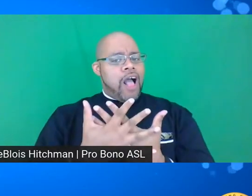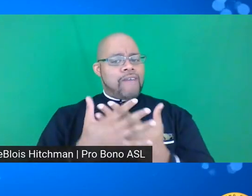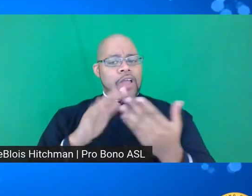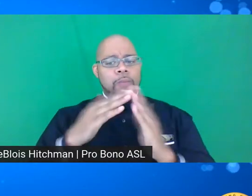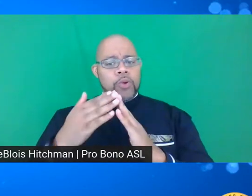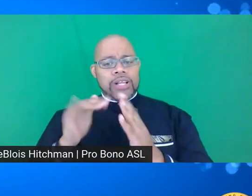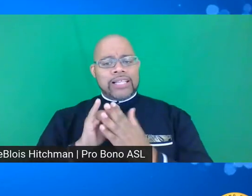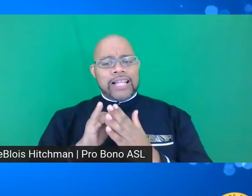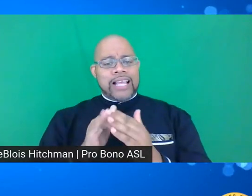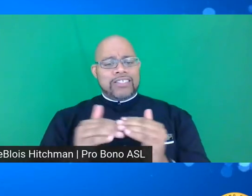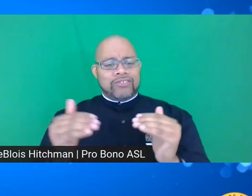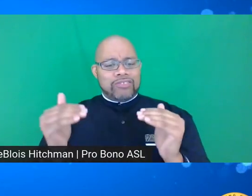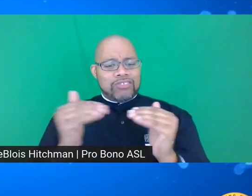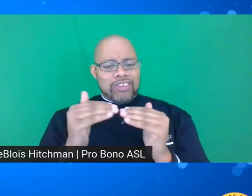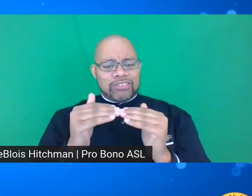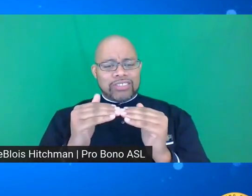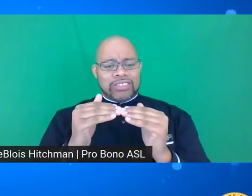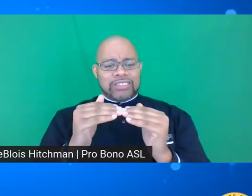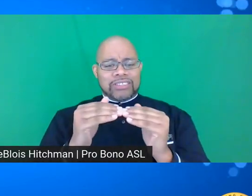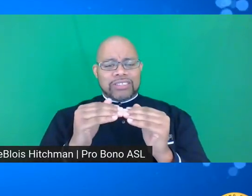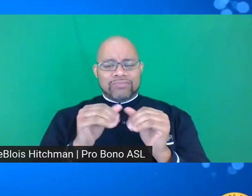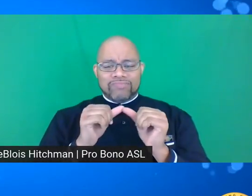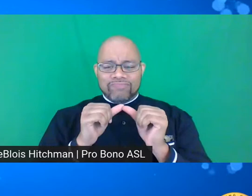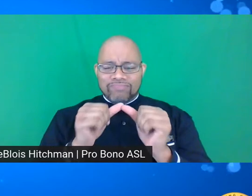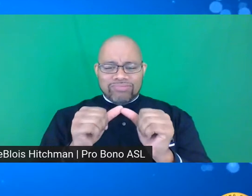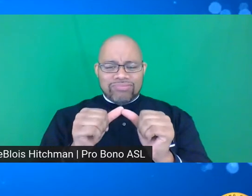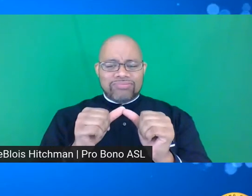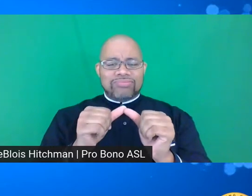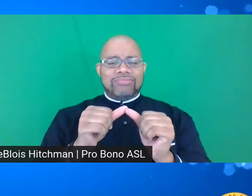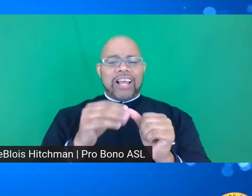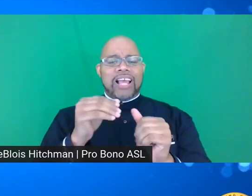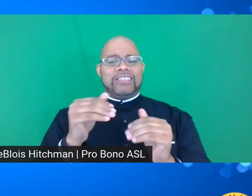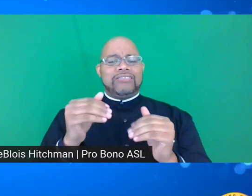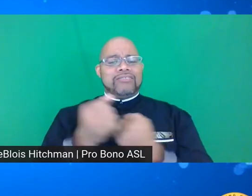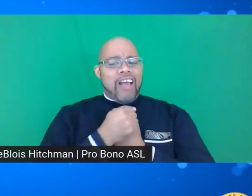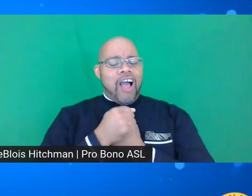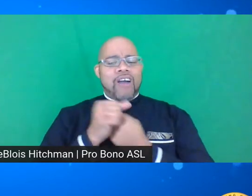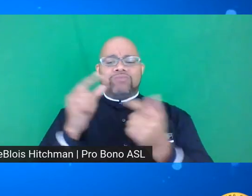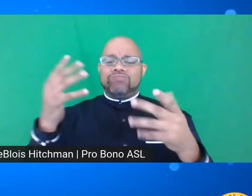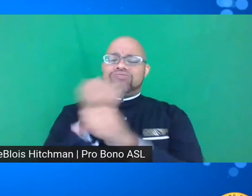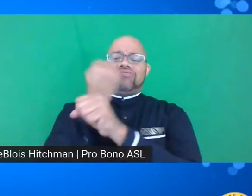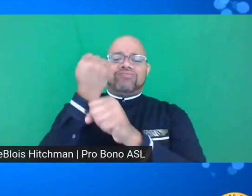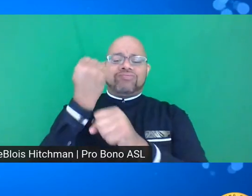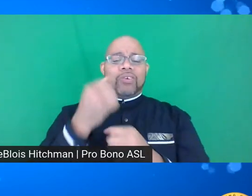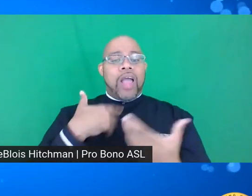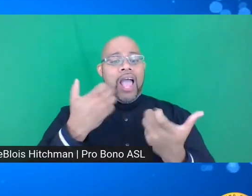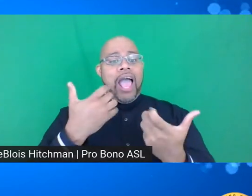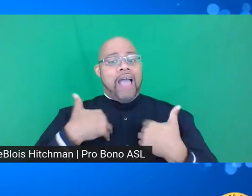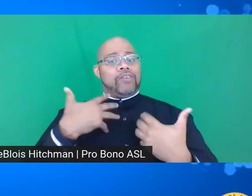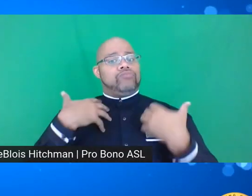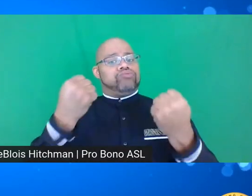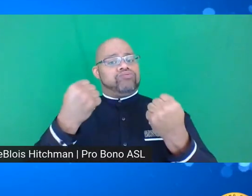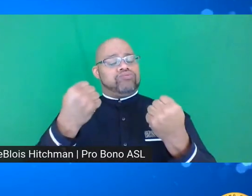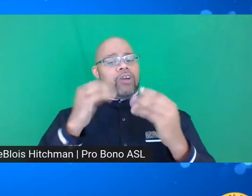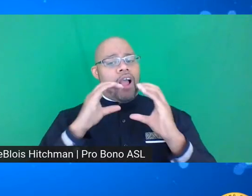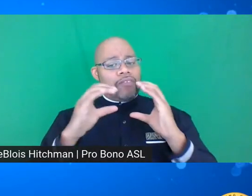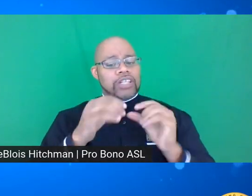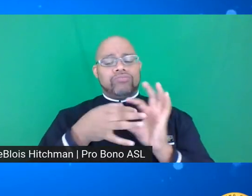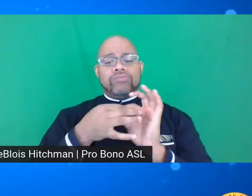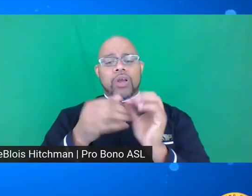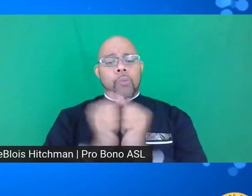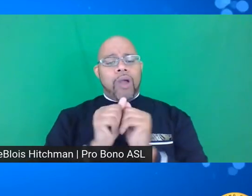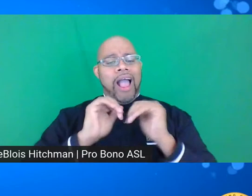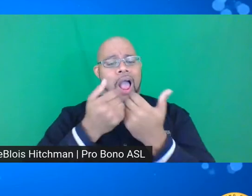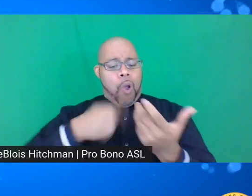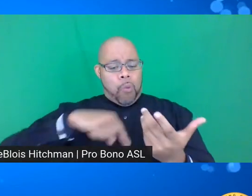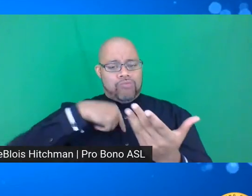injustice ceases and love prevails. So, of course, we want to have some conversations, courageous conversations around how